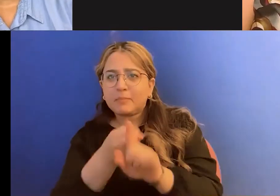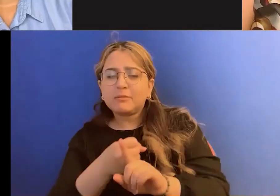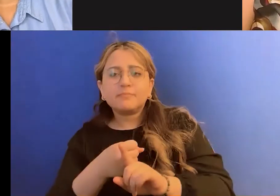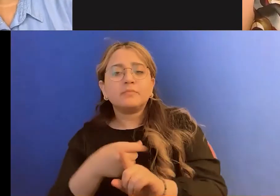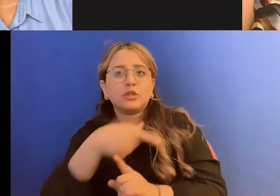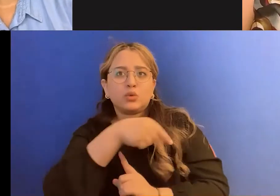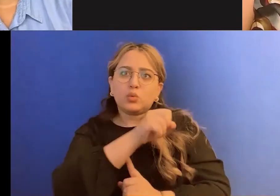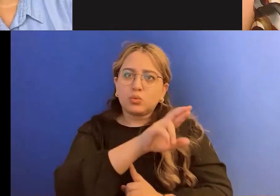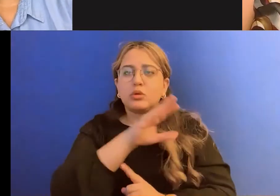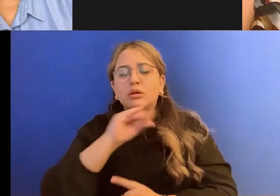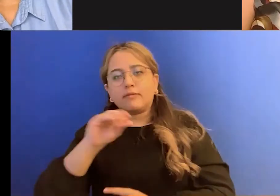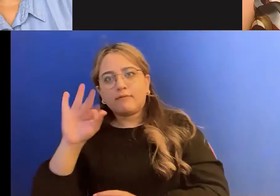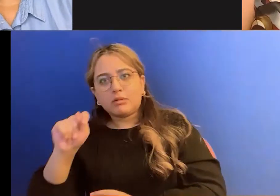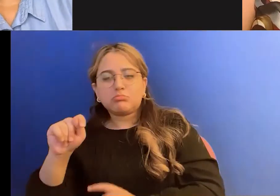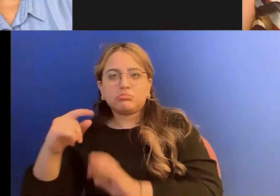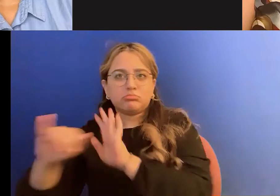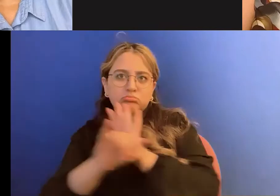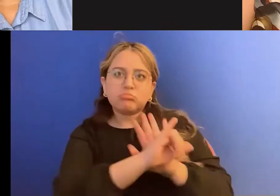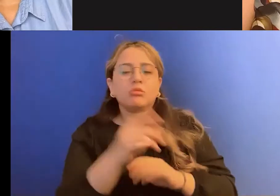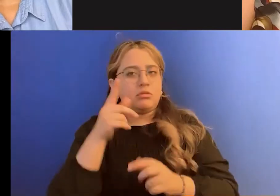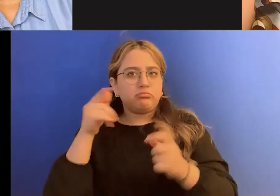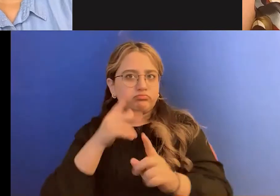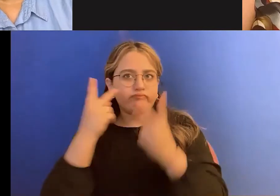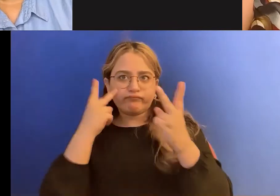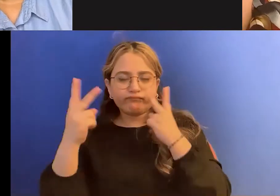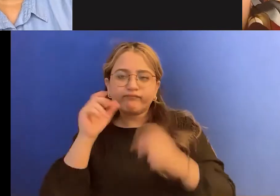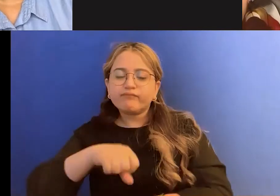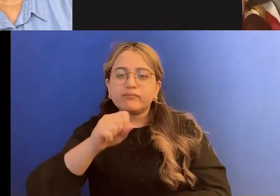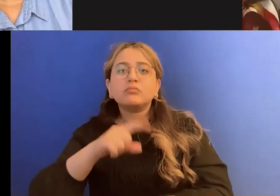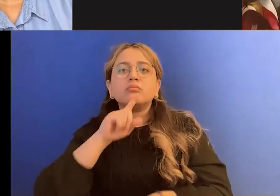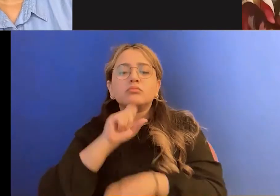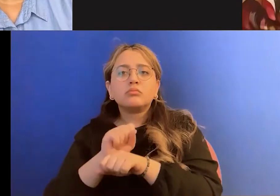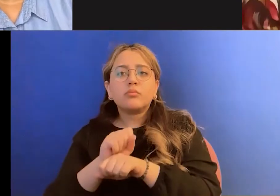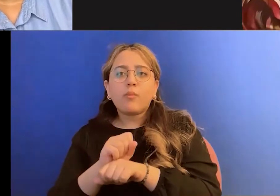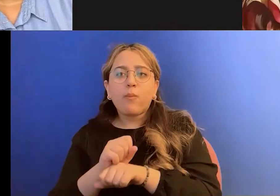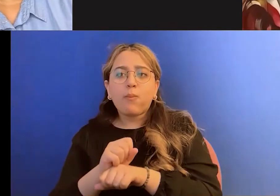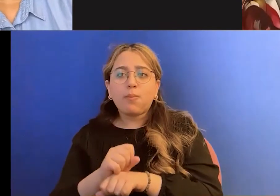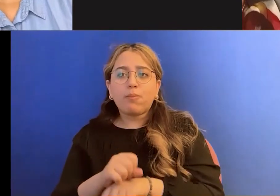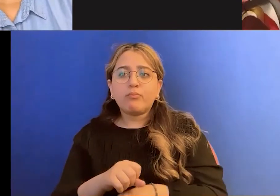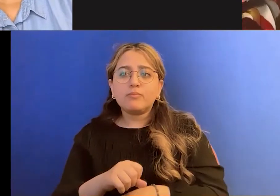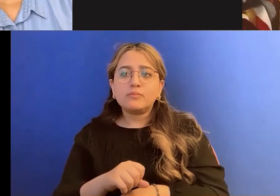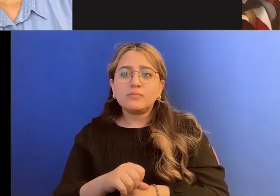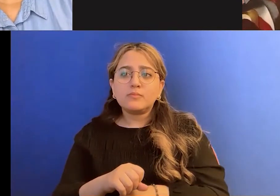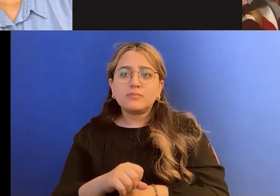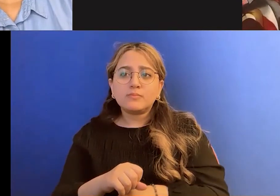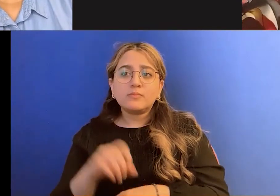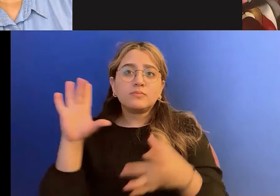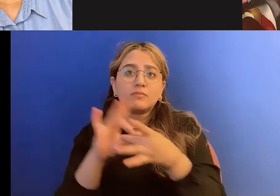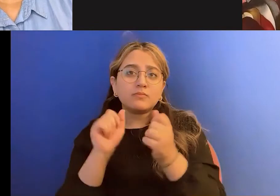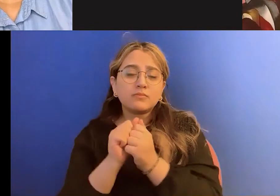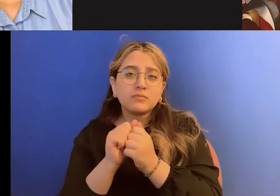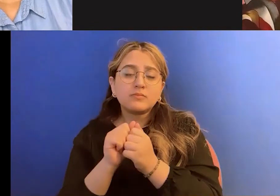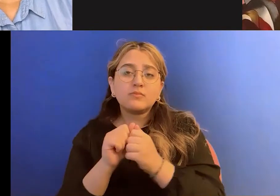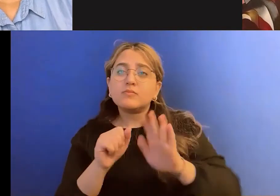encouraging to see that, um, they were unabashed about their sexuality and their, uh,